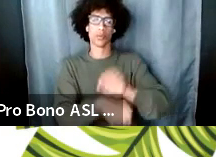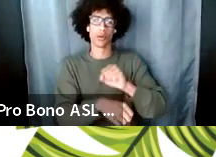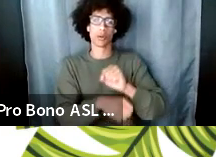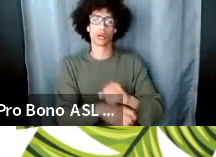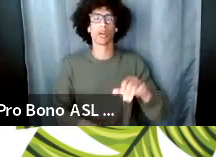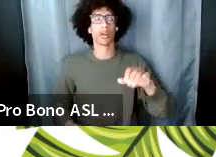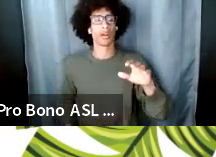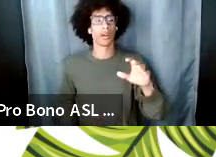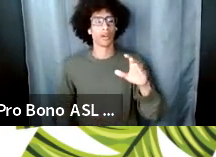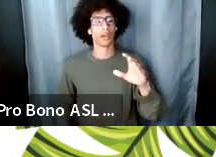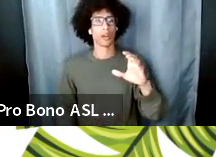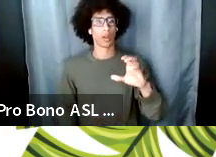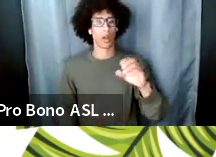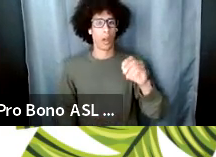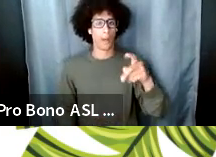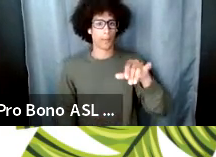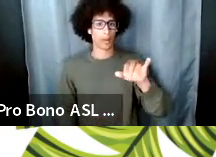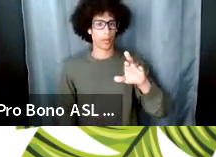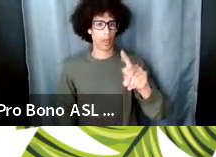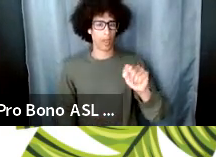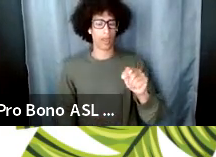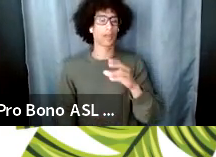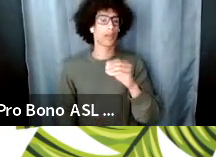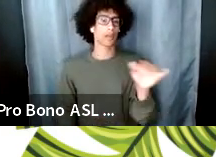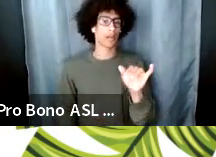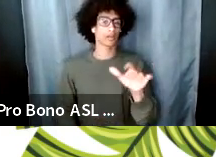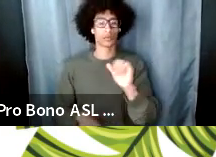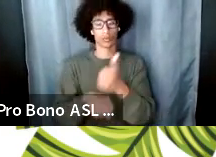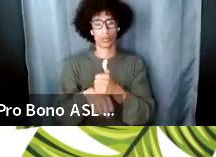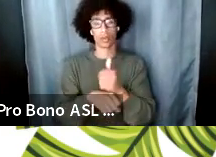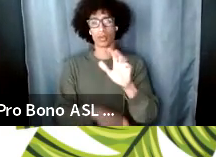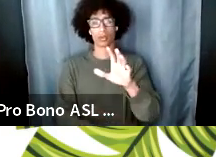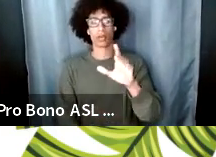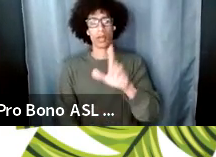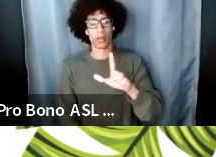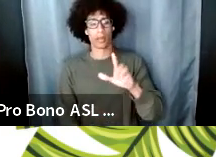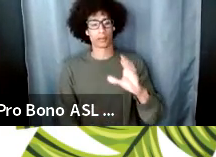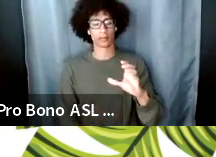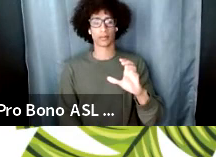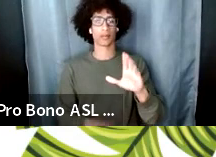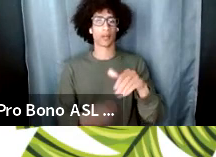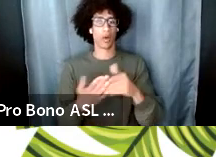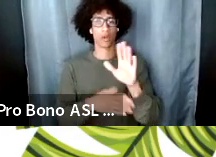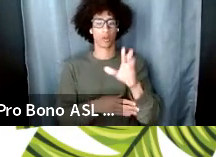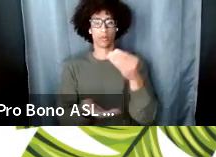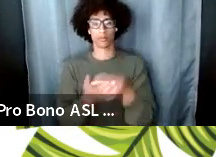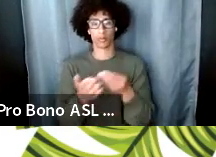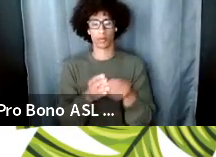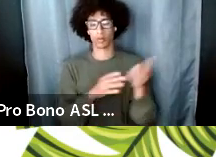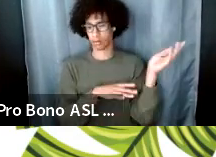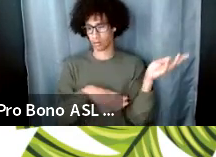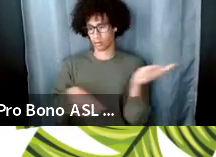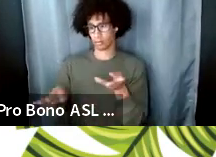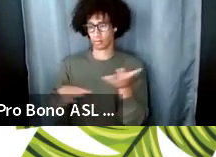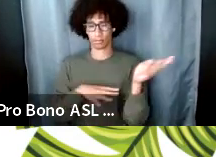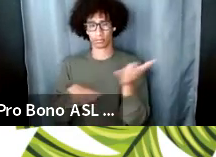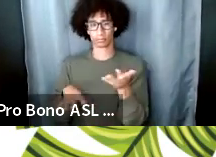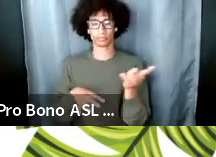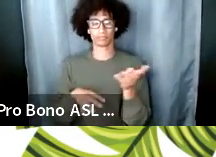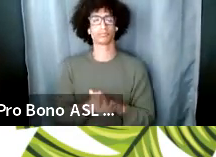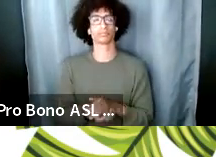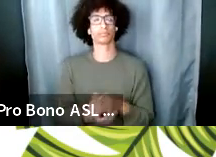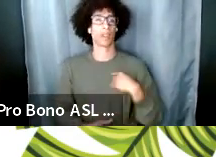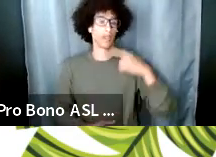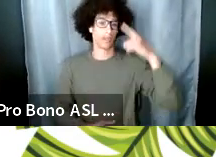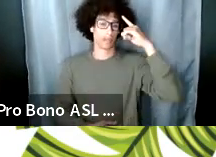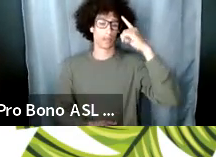by creating an llc in which all your artistic avenue and income goes through i think that there is um representation get you